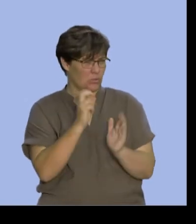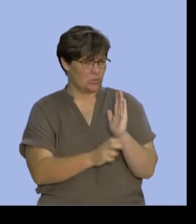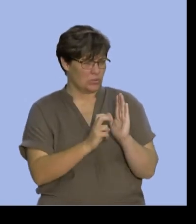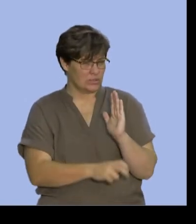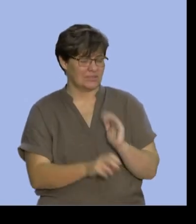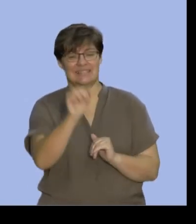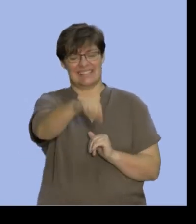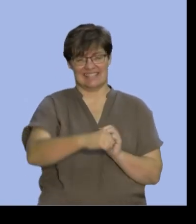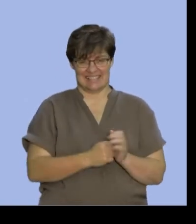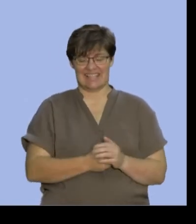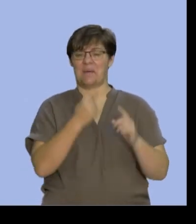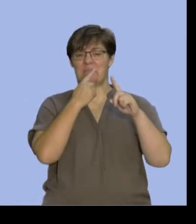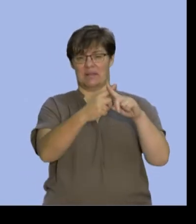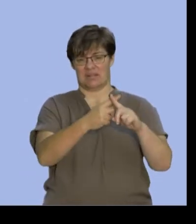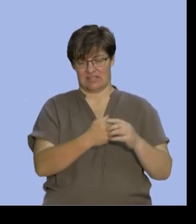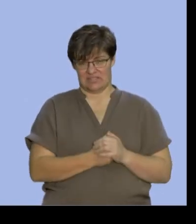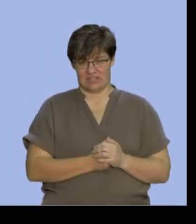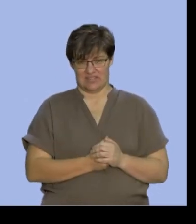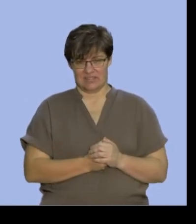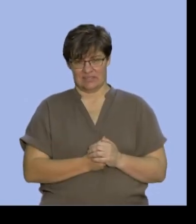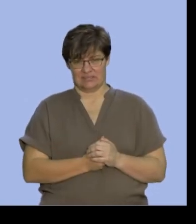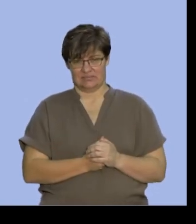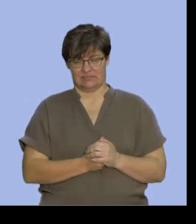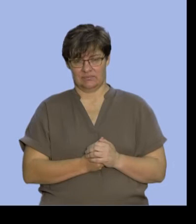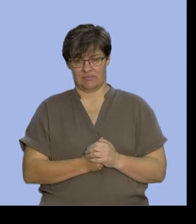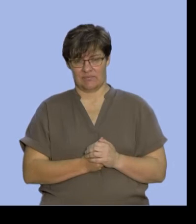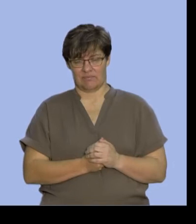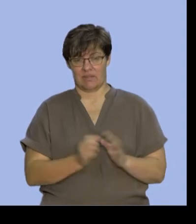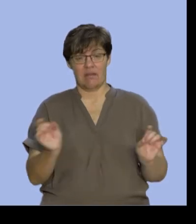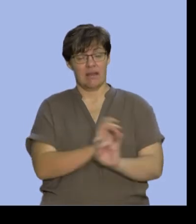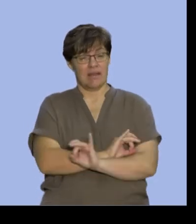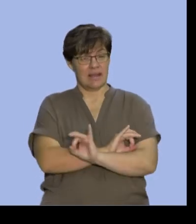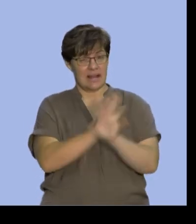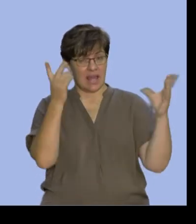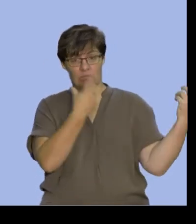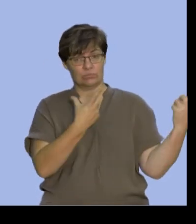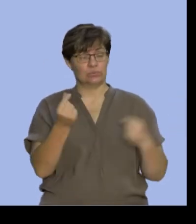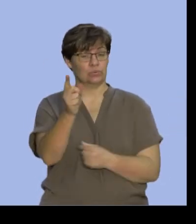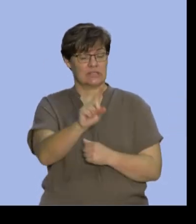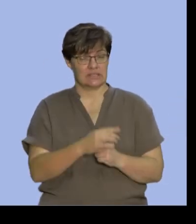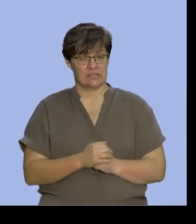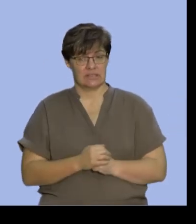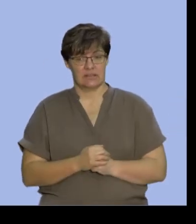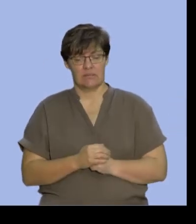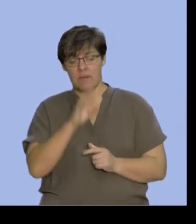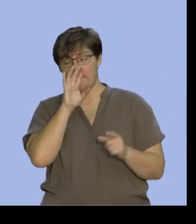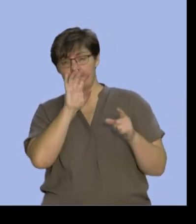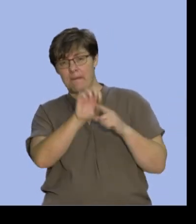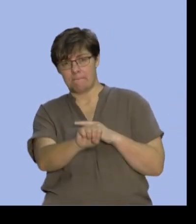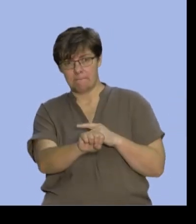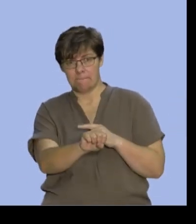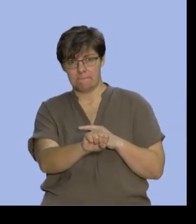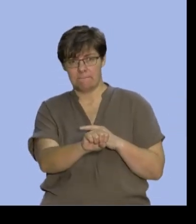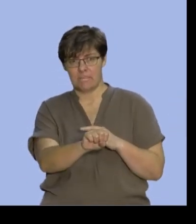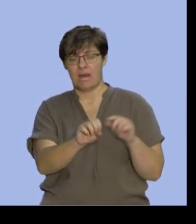It's the multiplication rule. So, very clearly, what we've got to do here is we recognize there's an intersection.